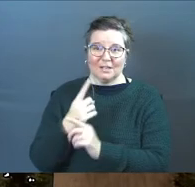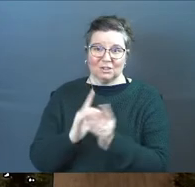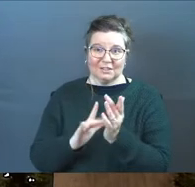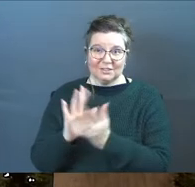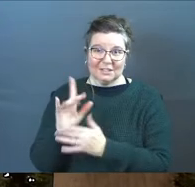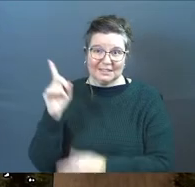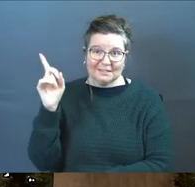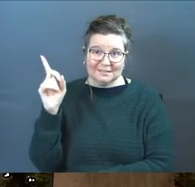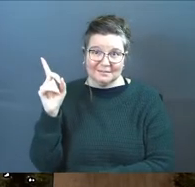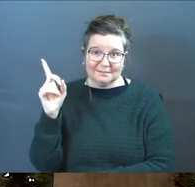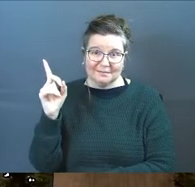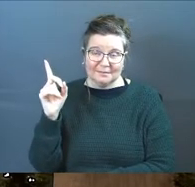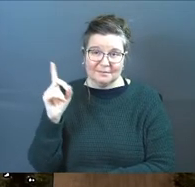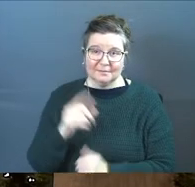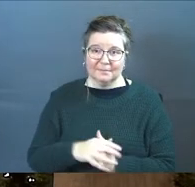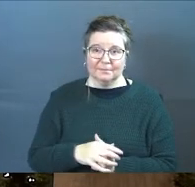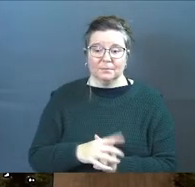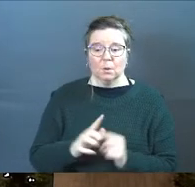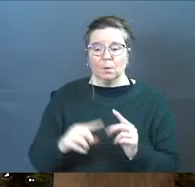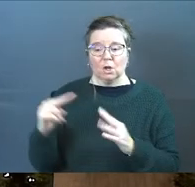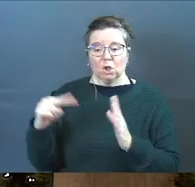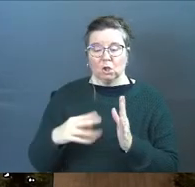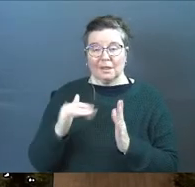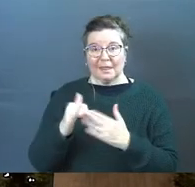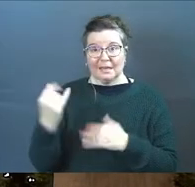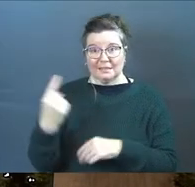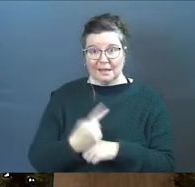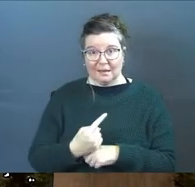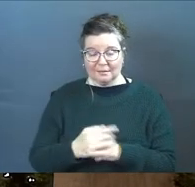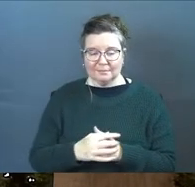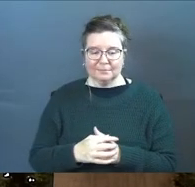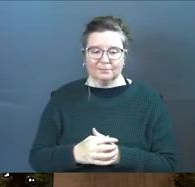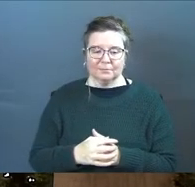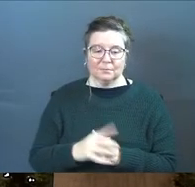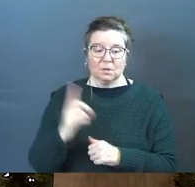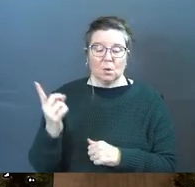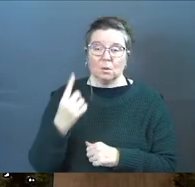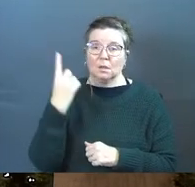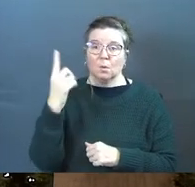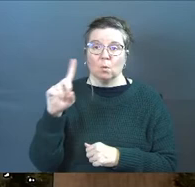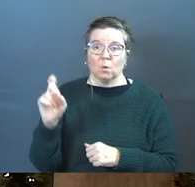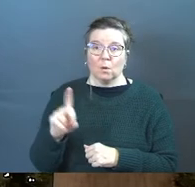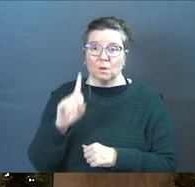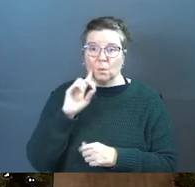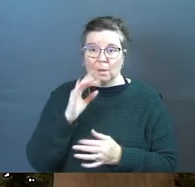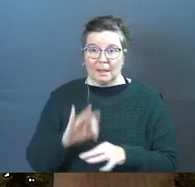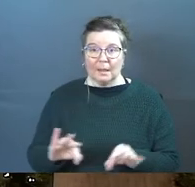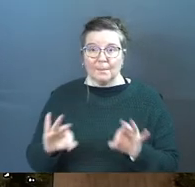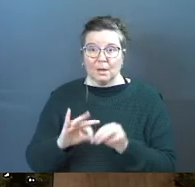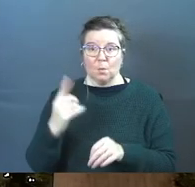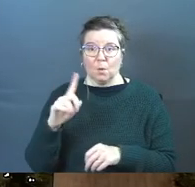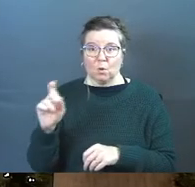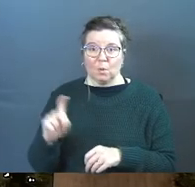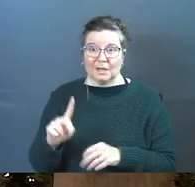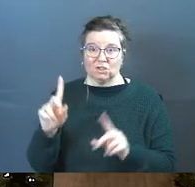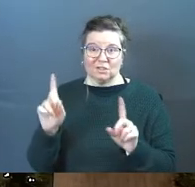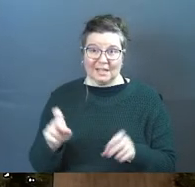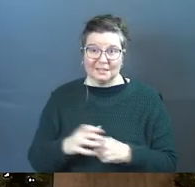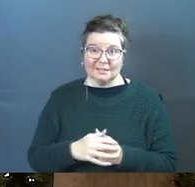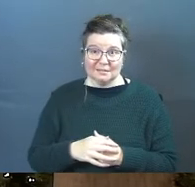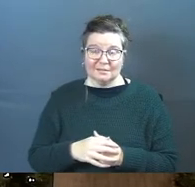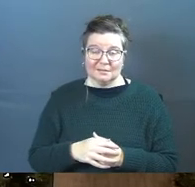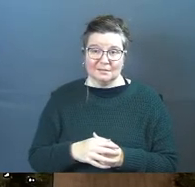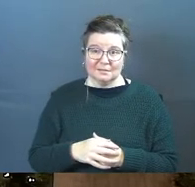when he looks at you that day only one question will matter it's a one question test